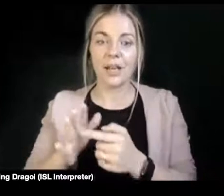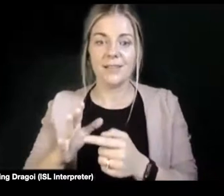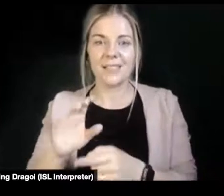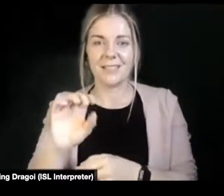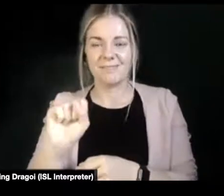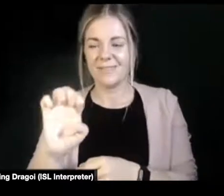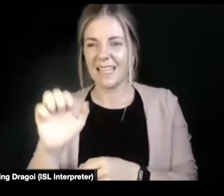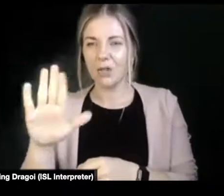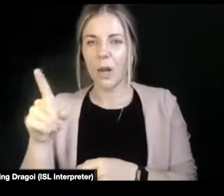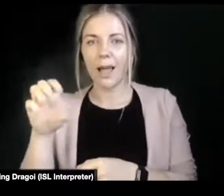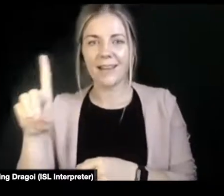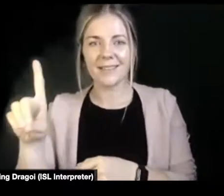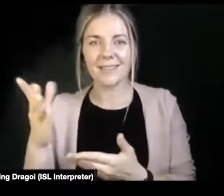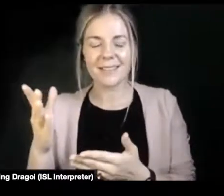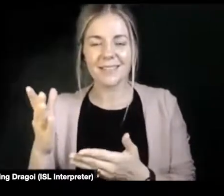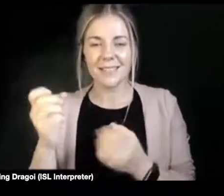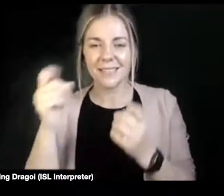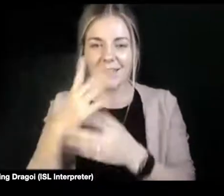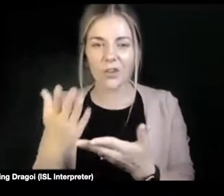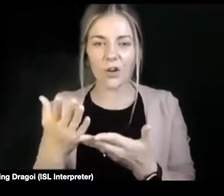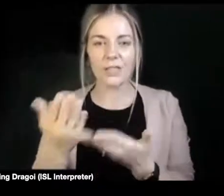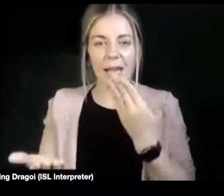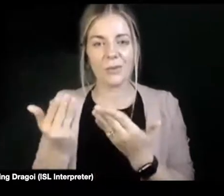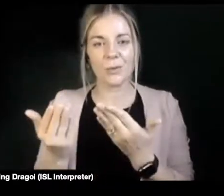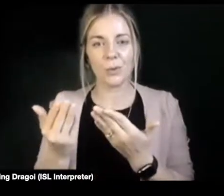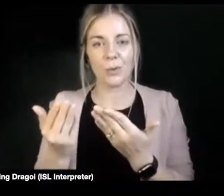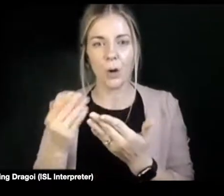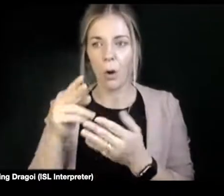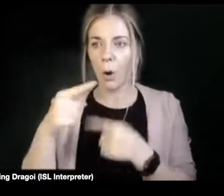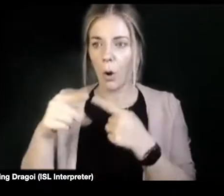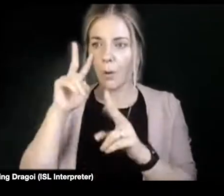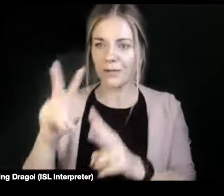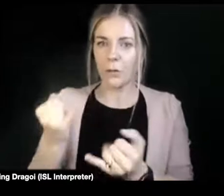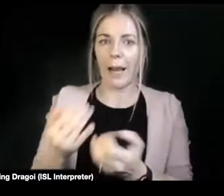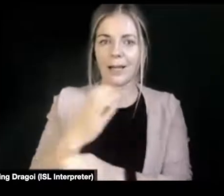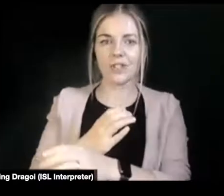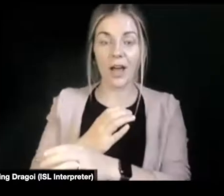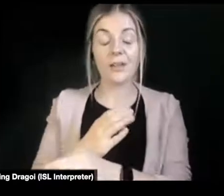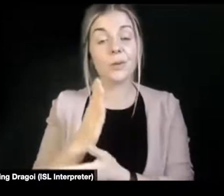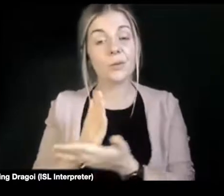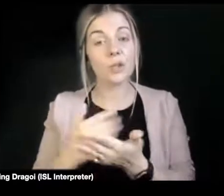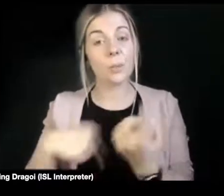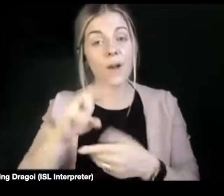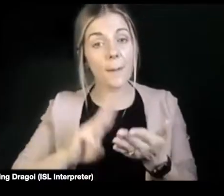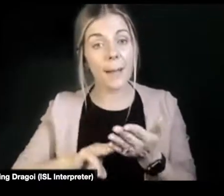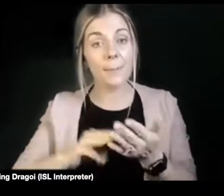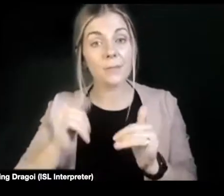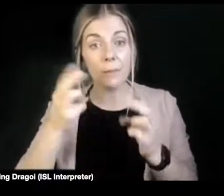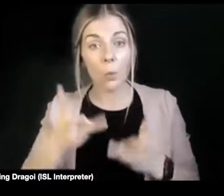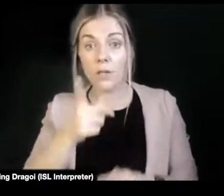words as a continuous conversation is difficult. So a lot of our members might want to talk to sexual health